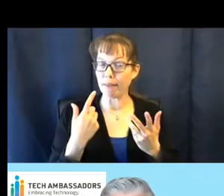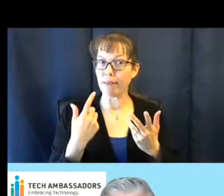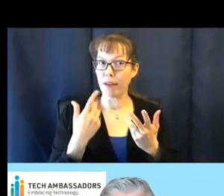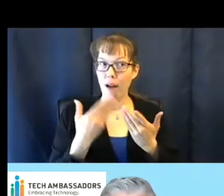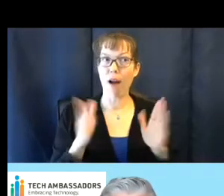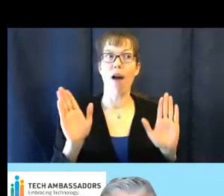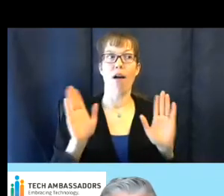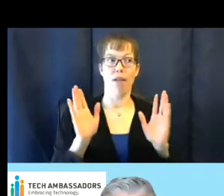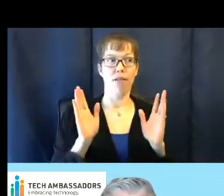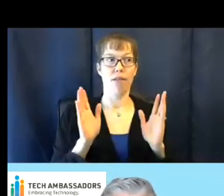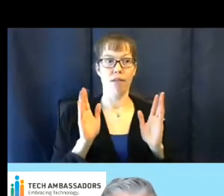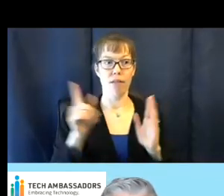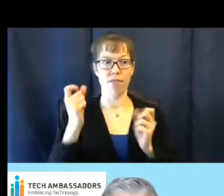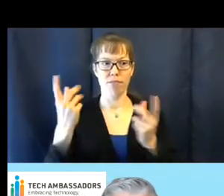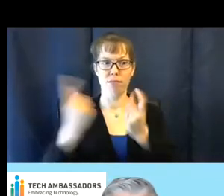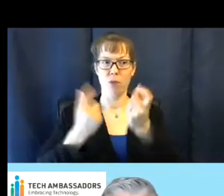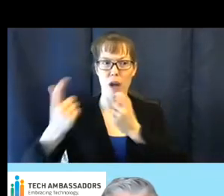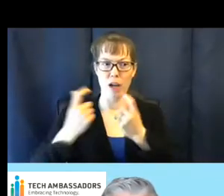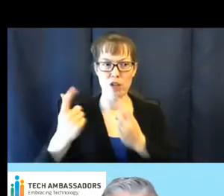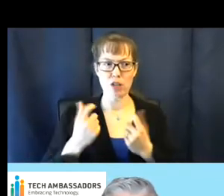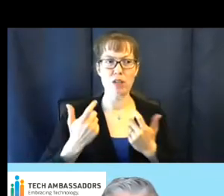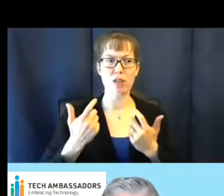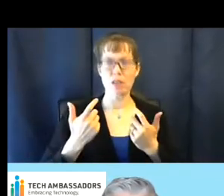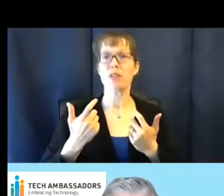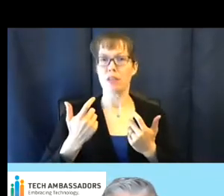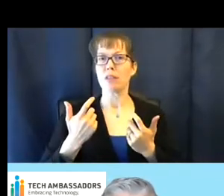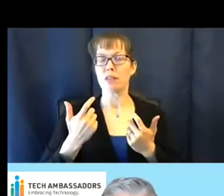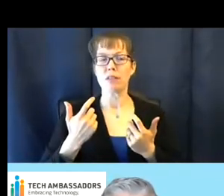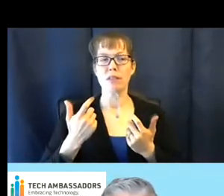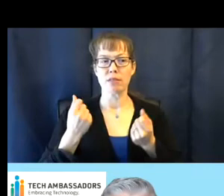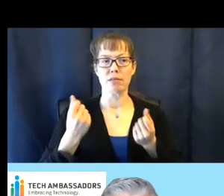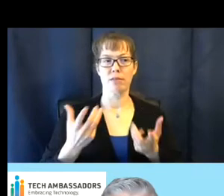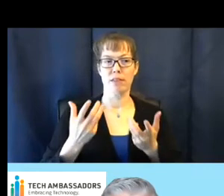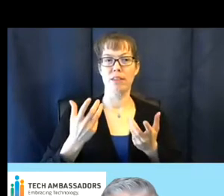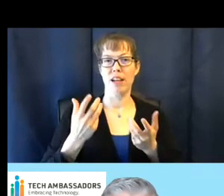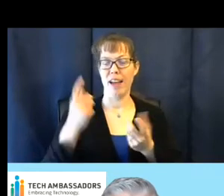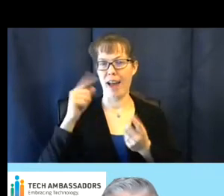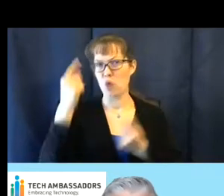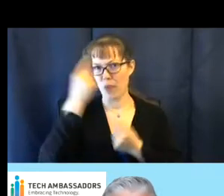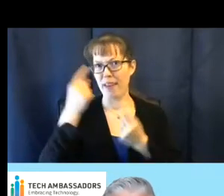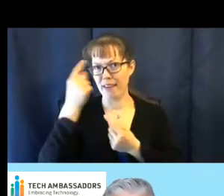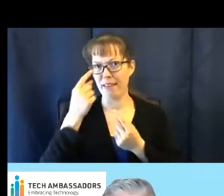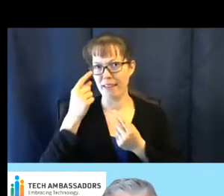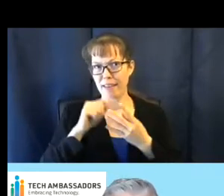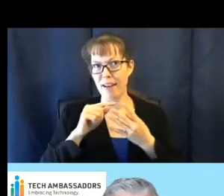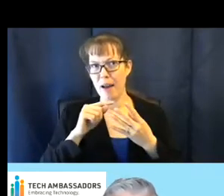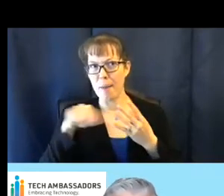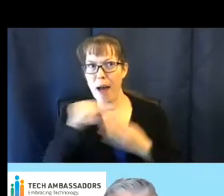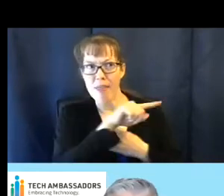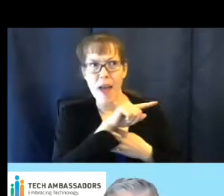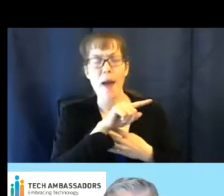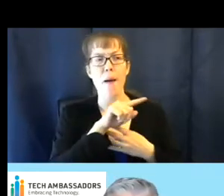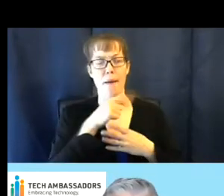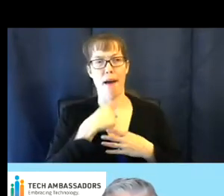the questions that they had. It was, I had to think about them. I had to put myself